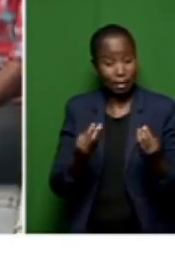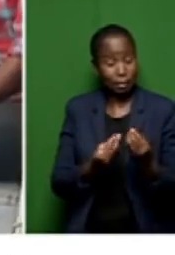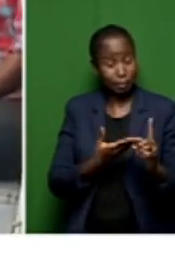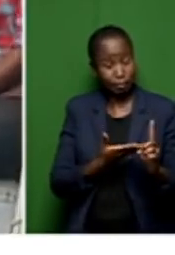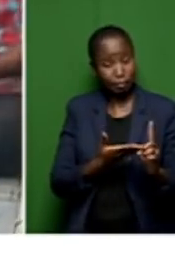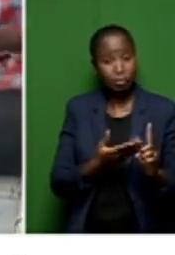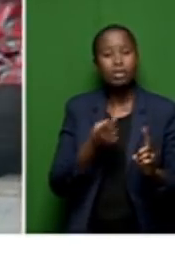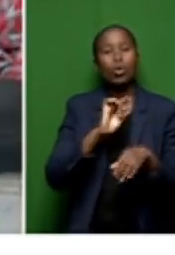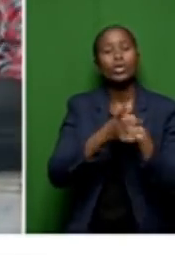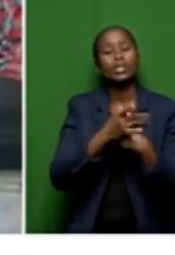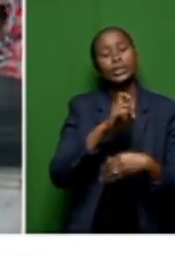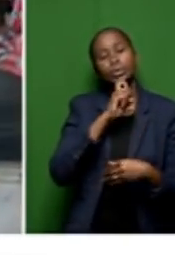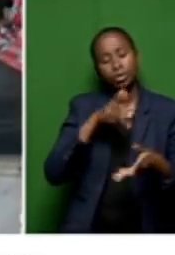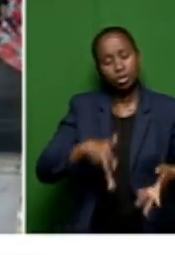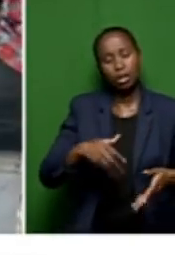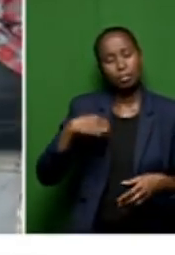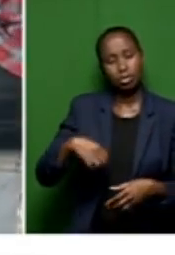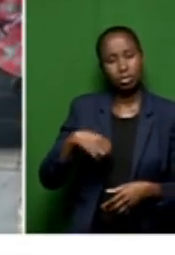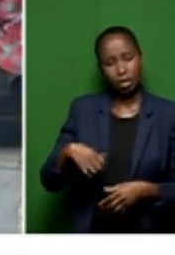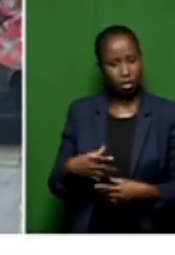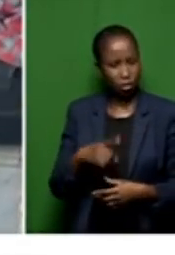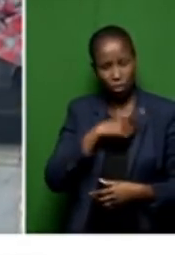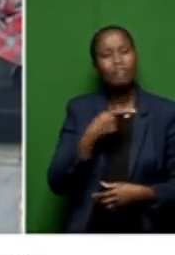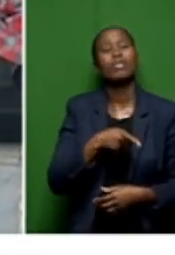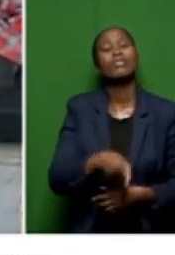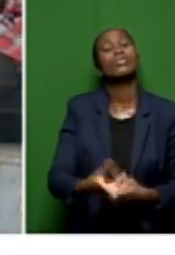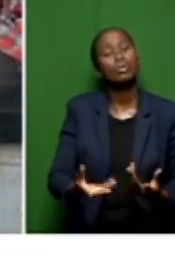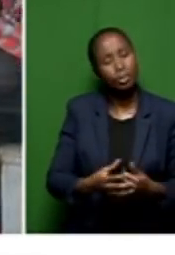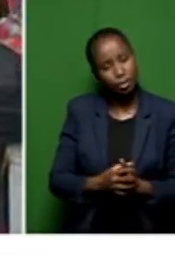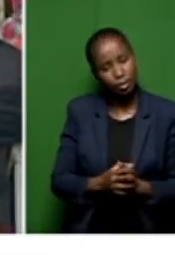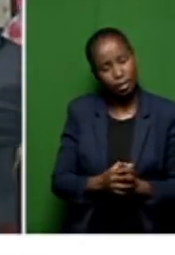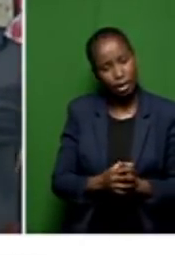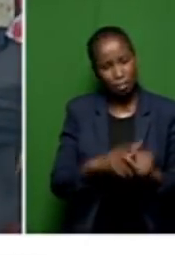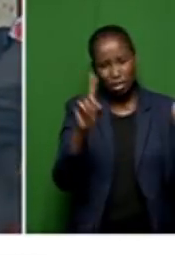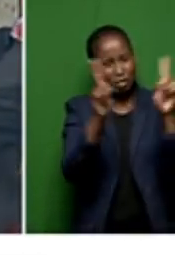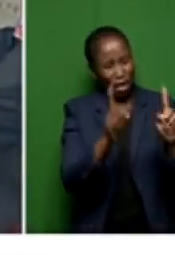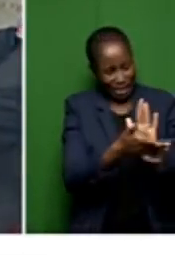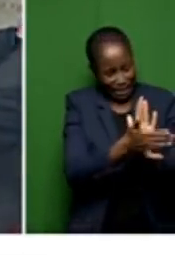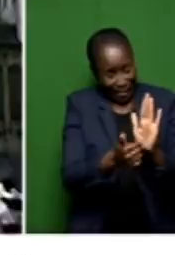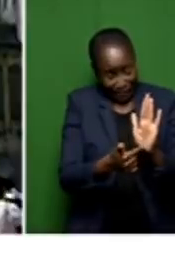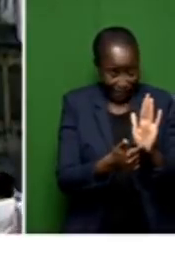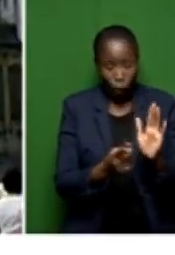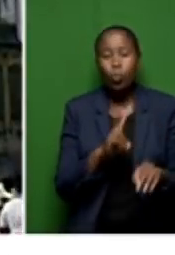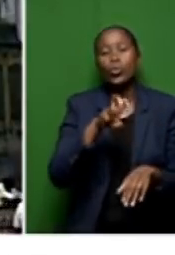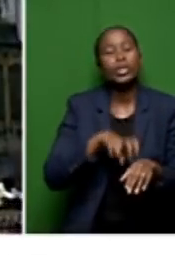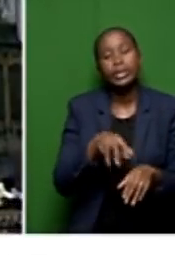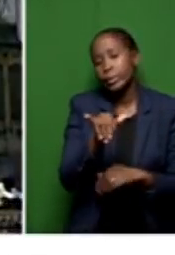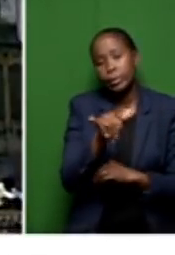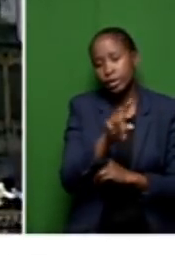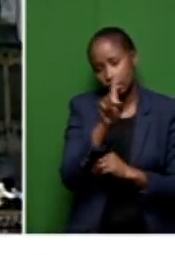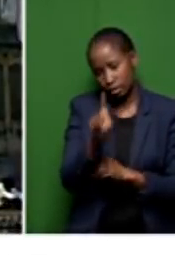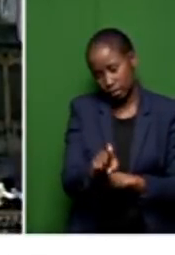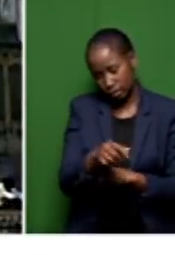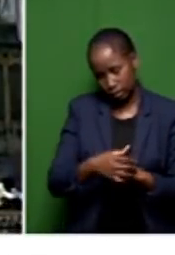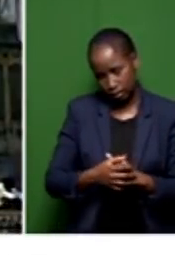the use of consultants in this municipality, what have you used them for? What are those specialized skills that you needed to bring consultants